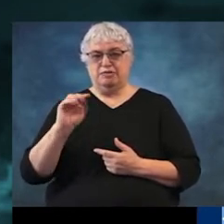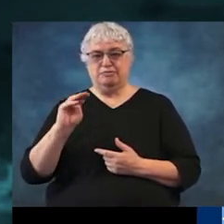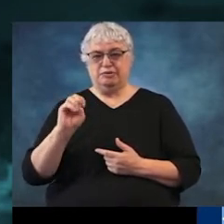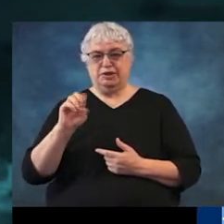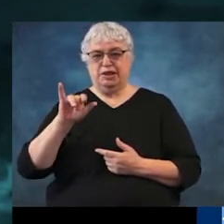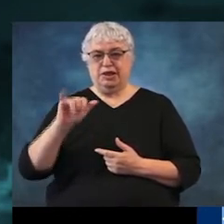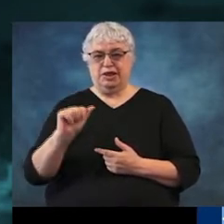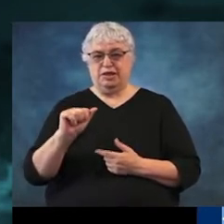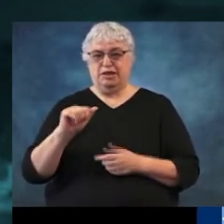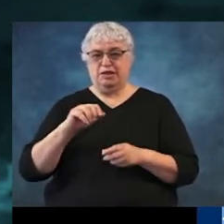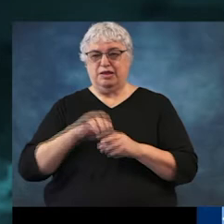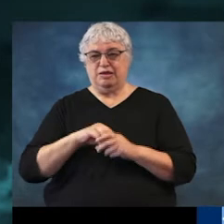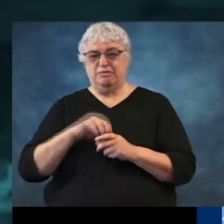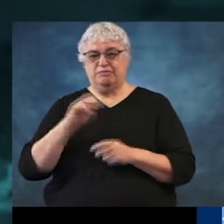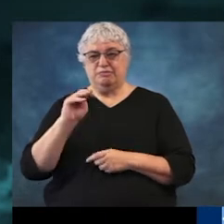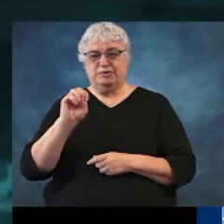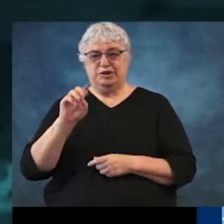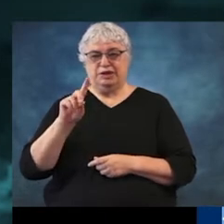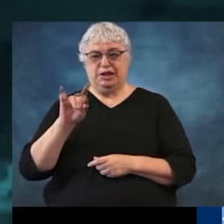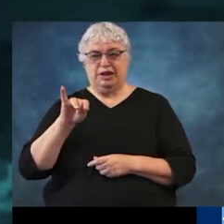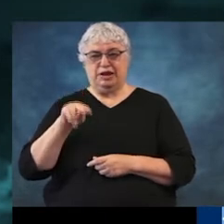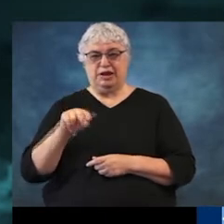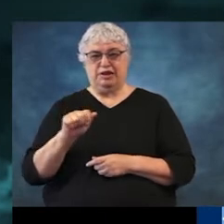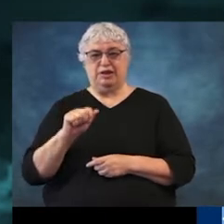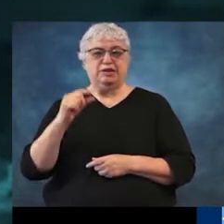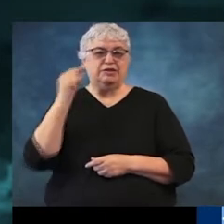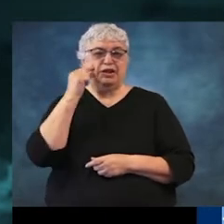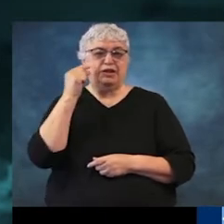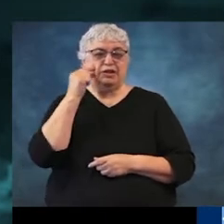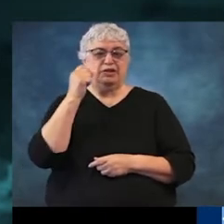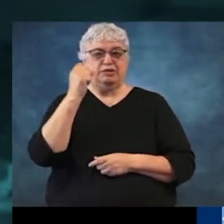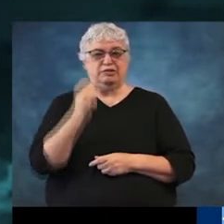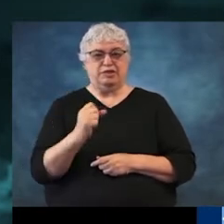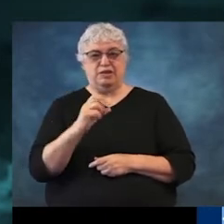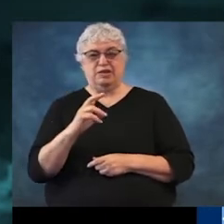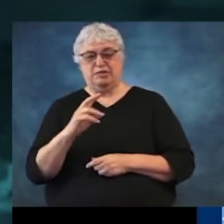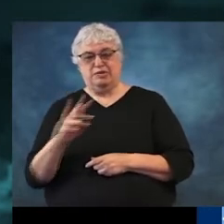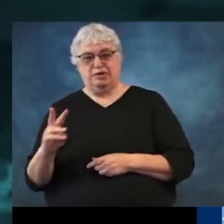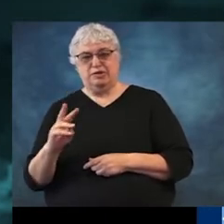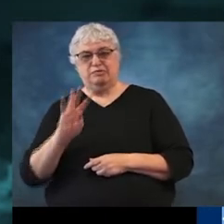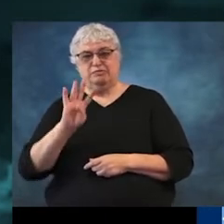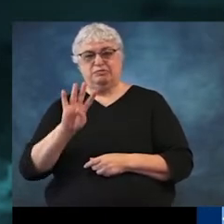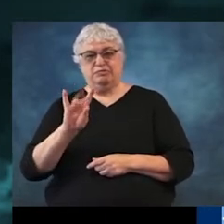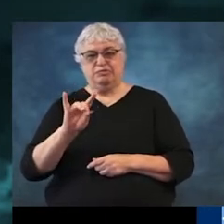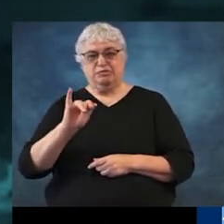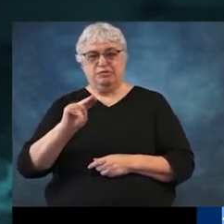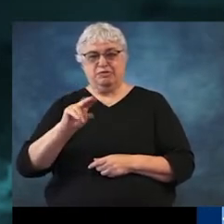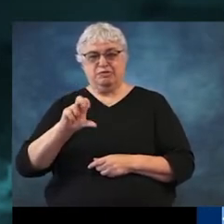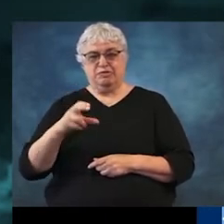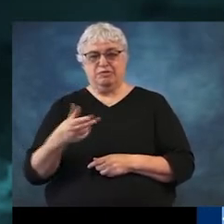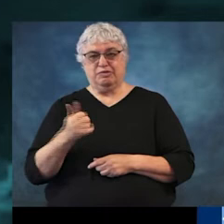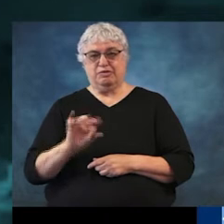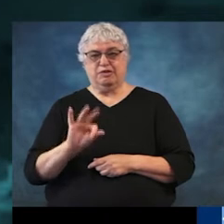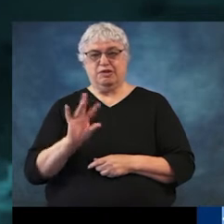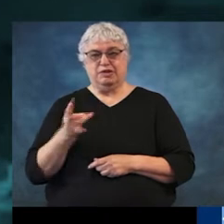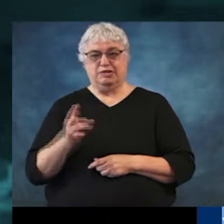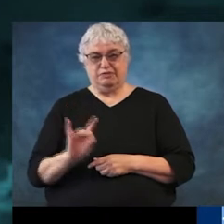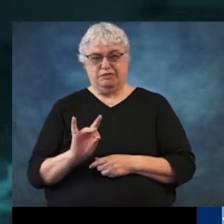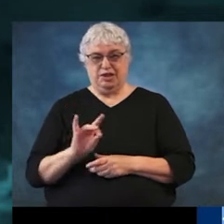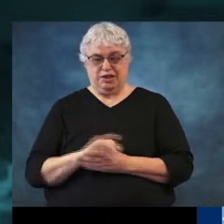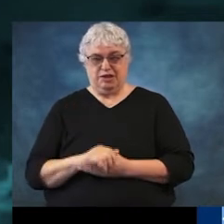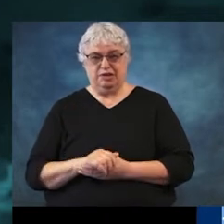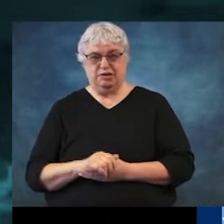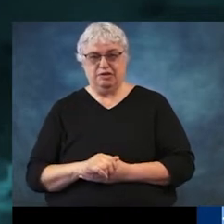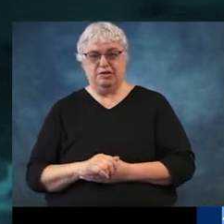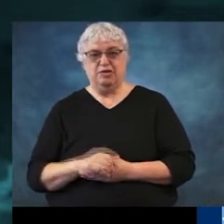in Medina, Texas. That's kind of southwest of San Antonio, 48 inches back in 1978. And interestingly enough,